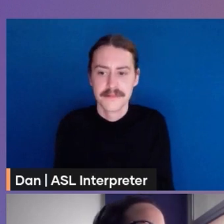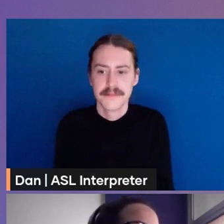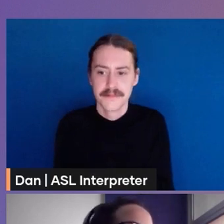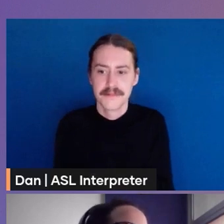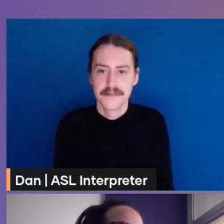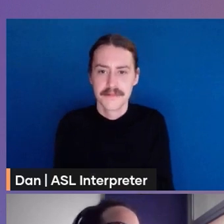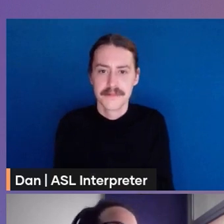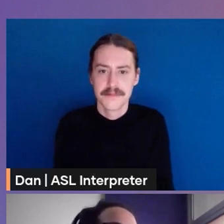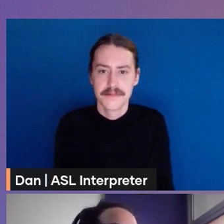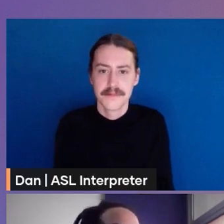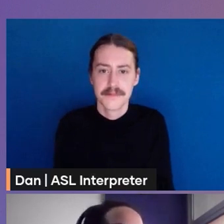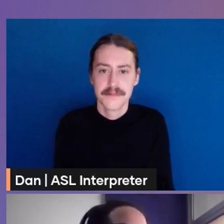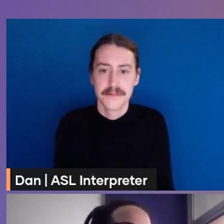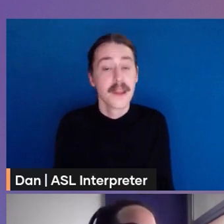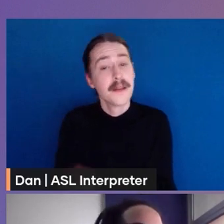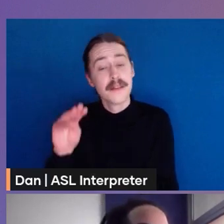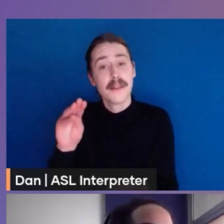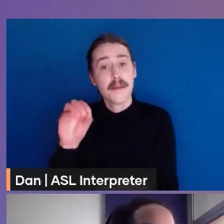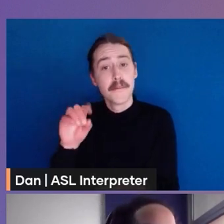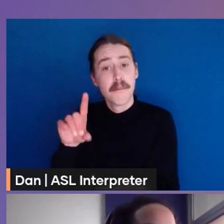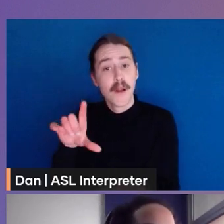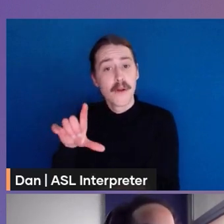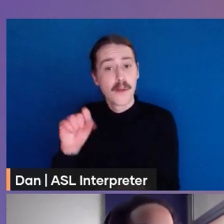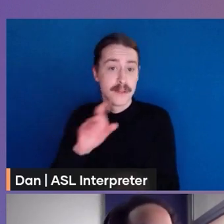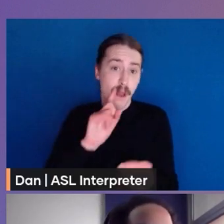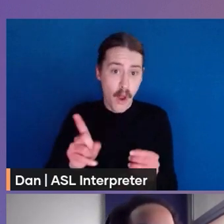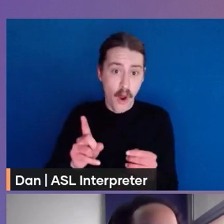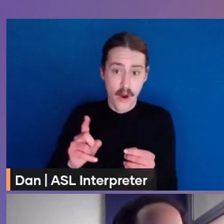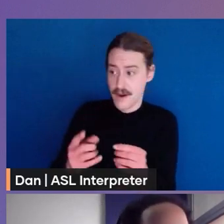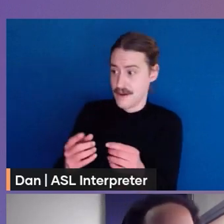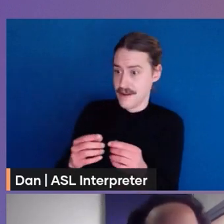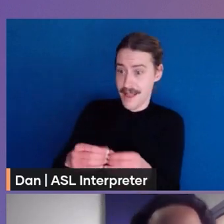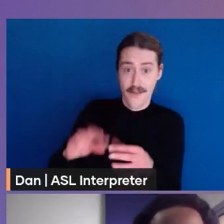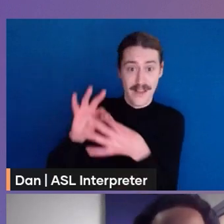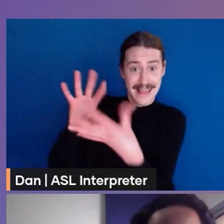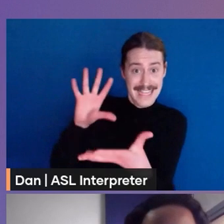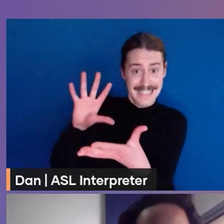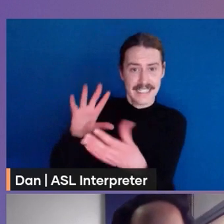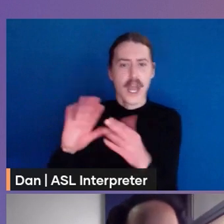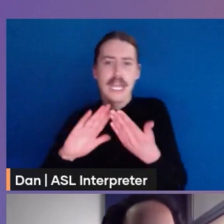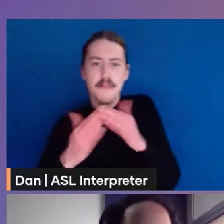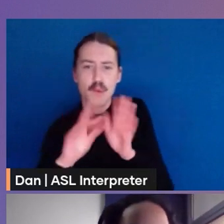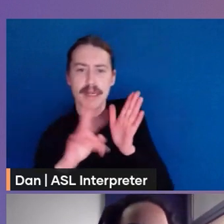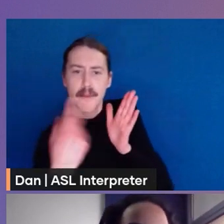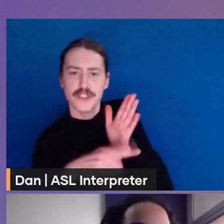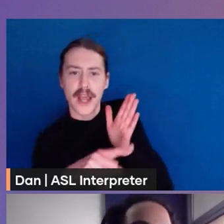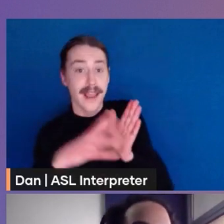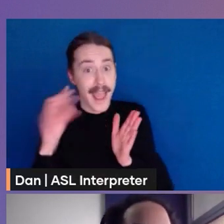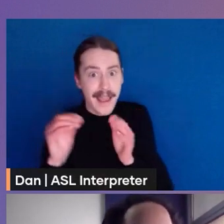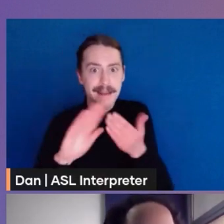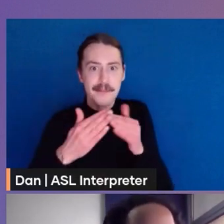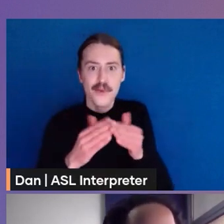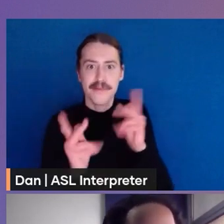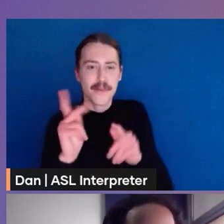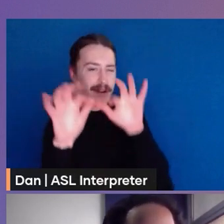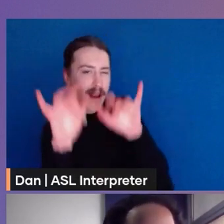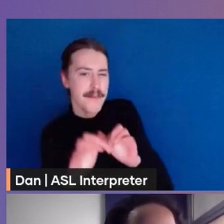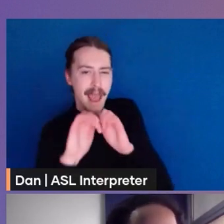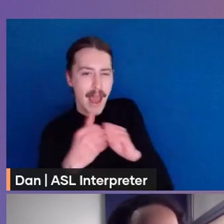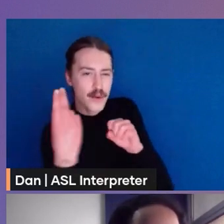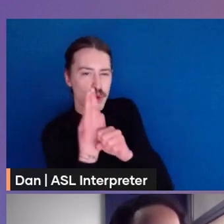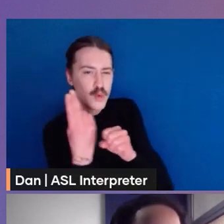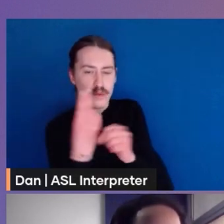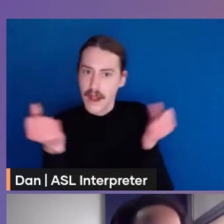the modules are double checked by the community and the mods have examples on how to use them these models are very well documented